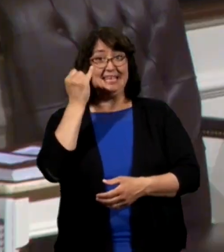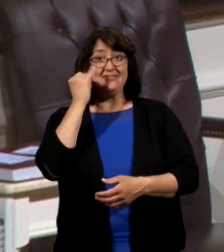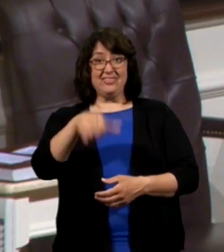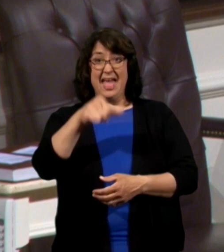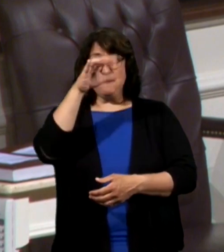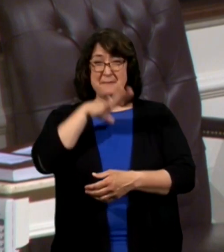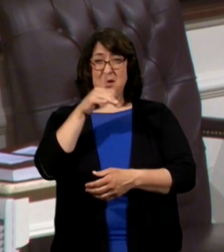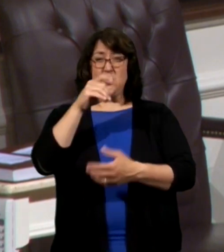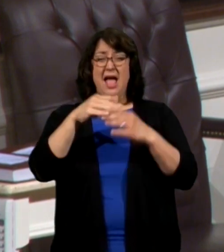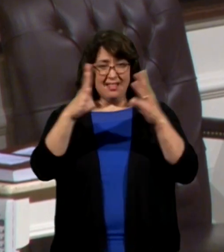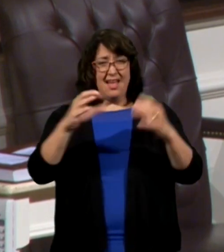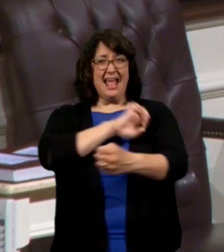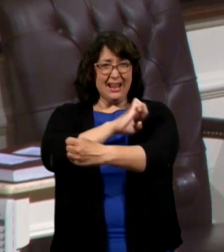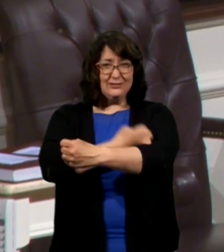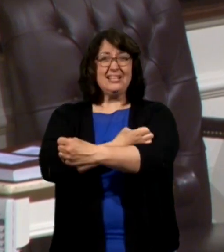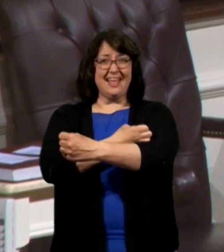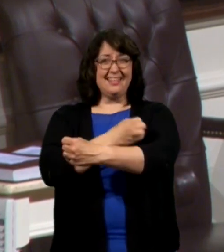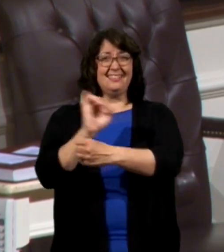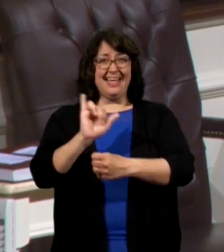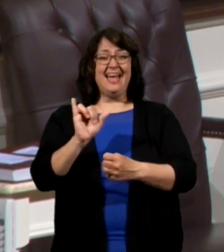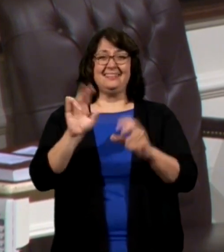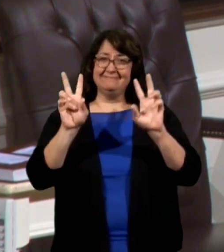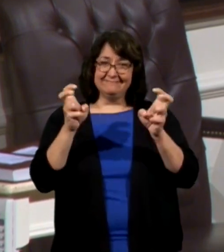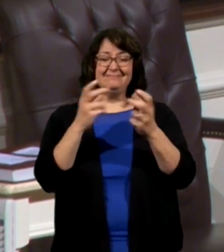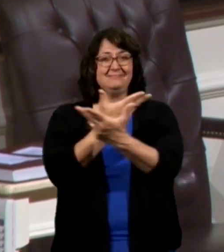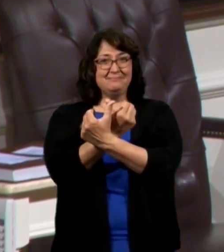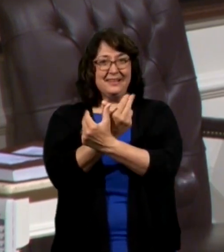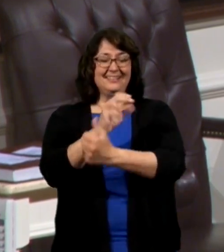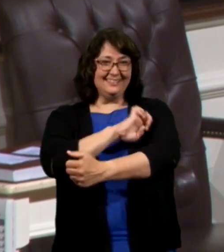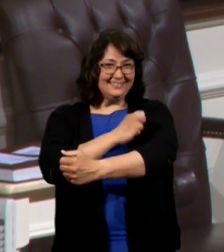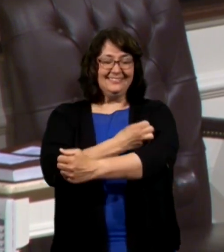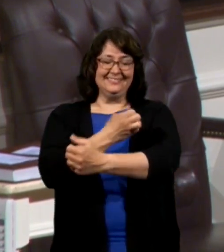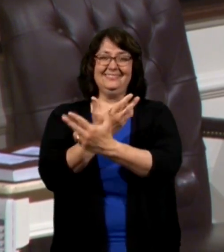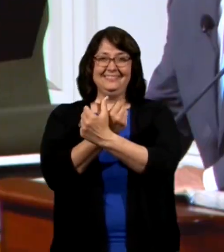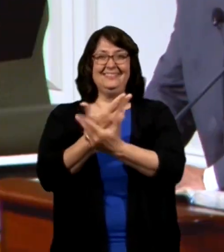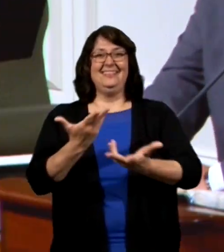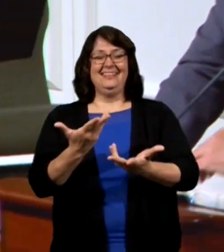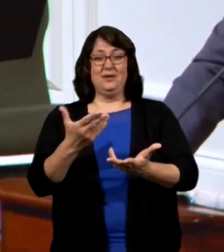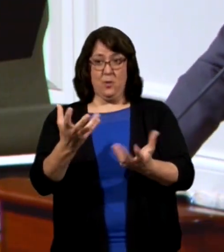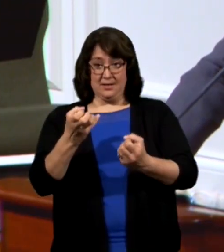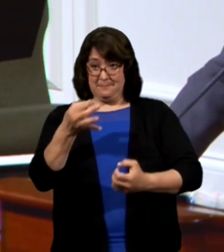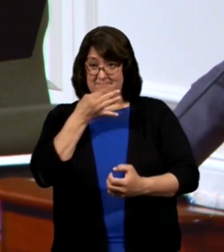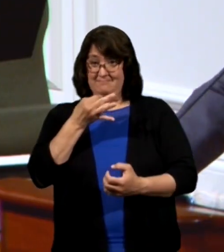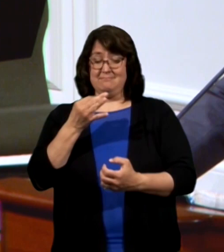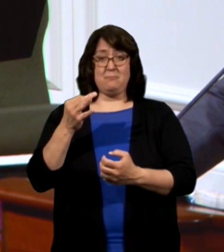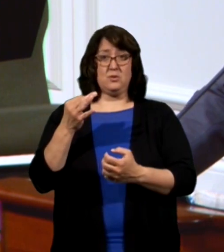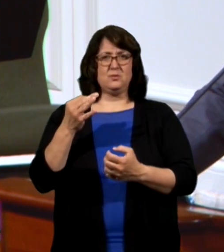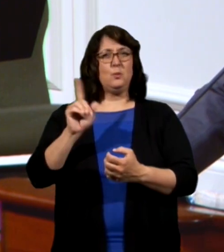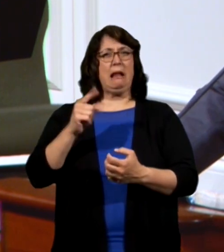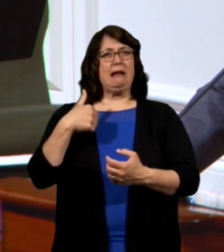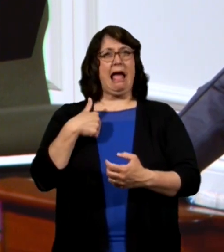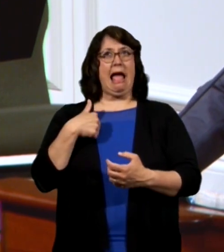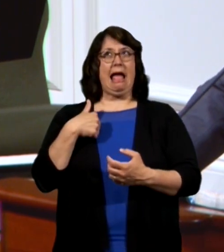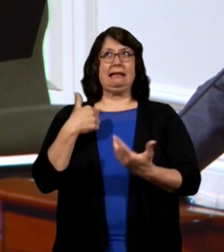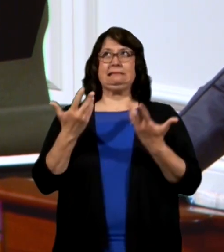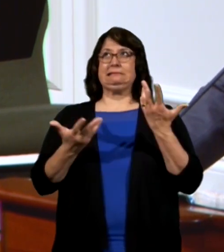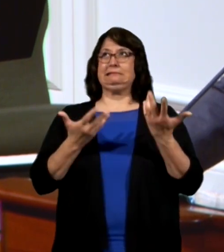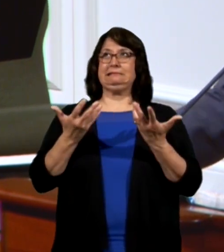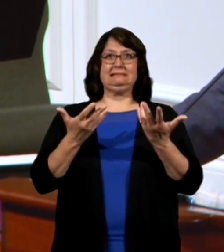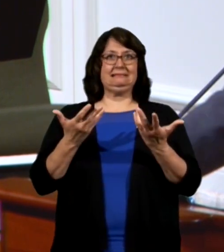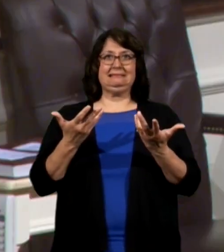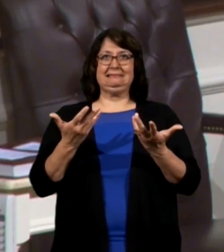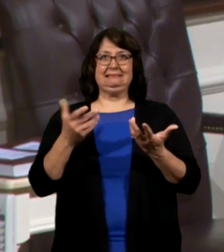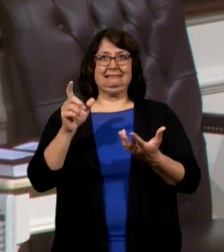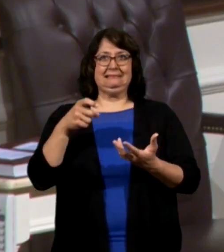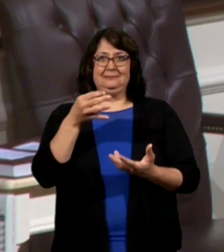energizer bunny needed to ask for boldness, where do I sit? Where